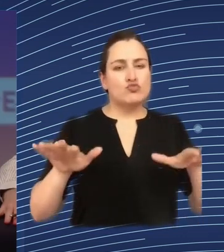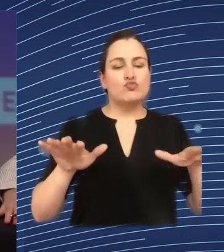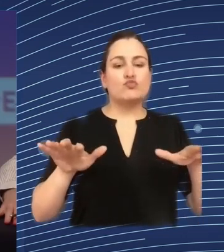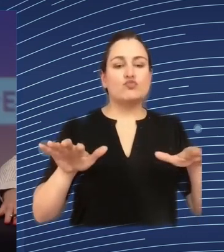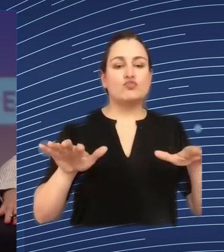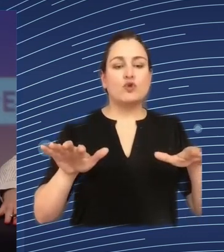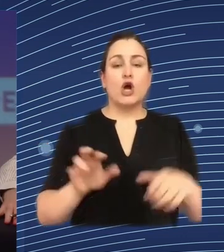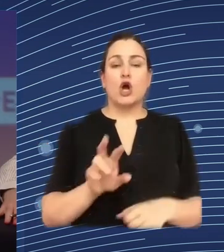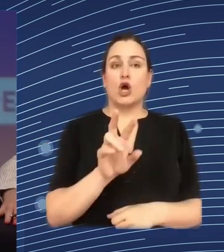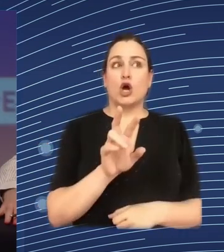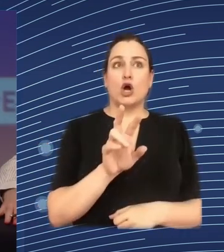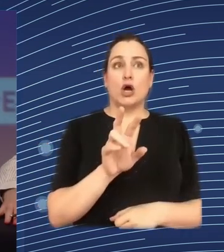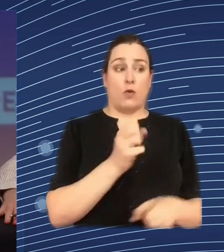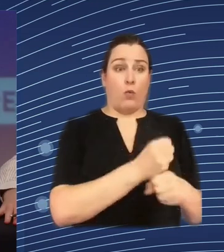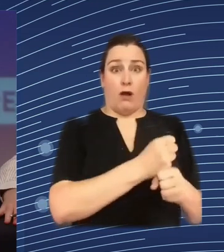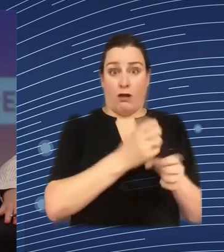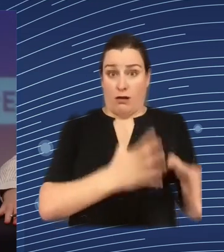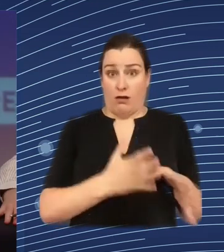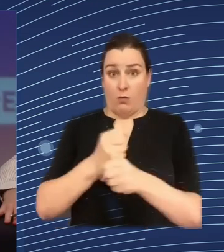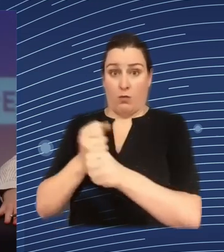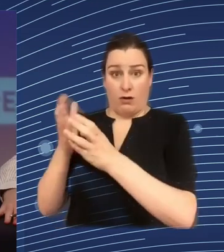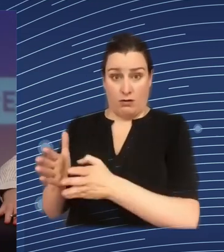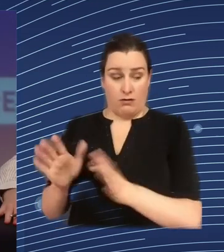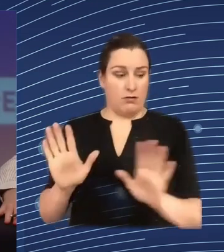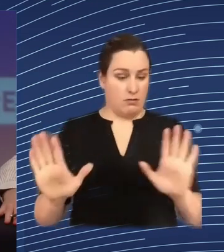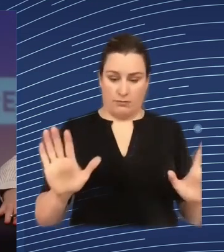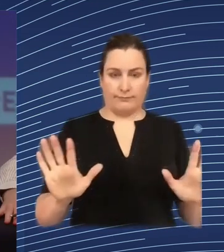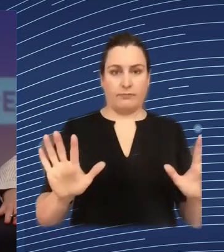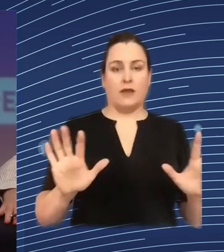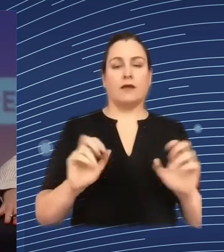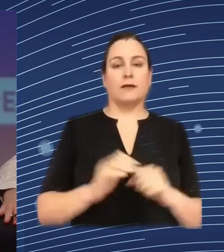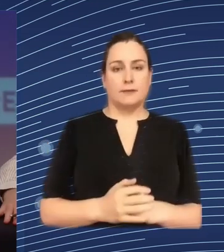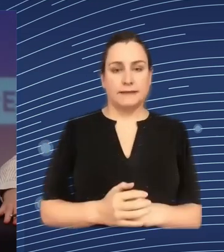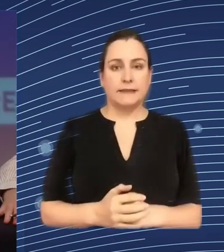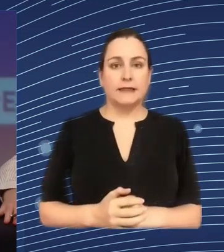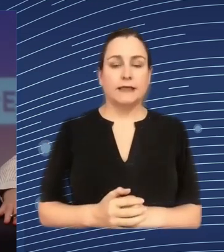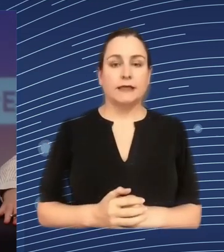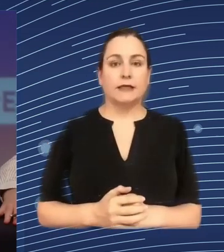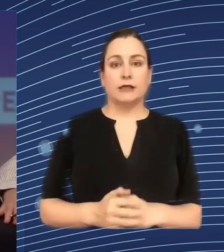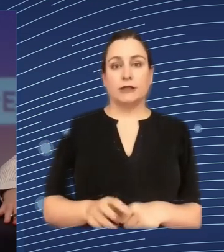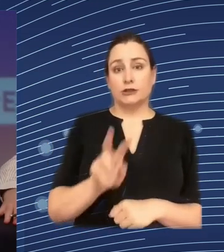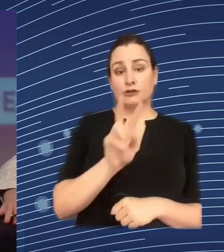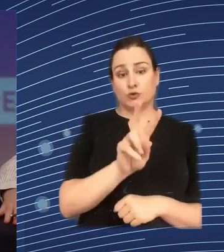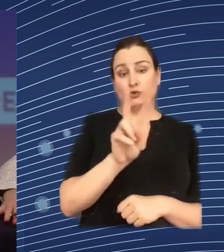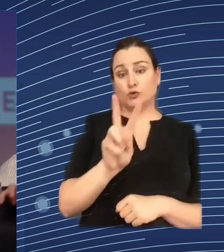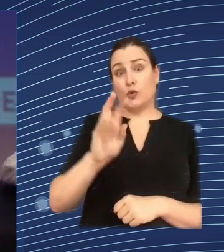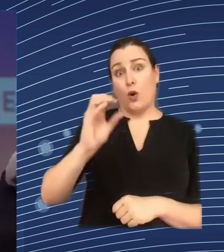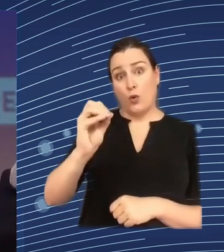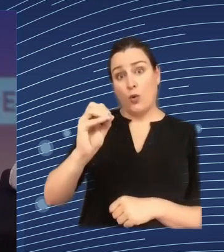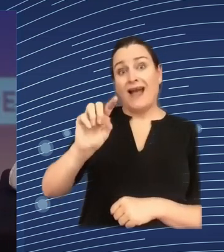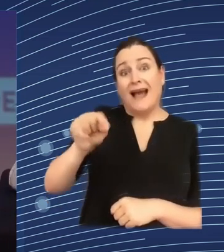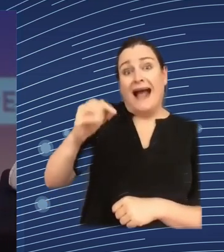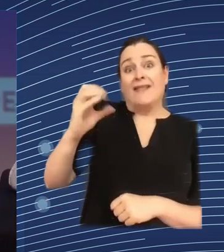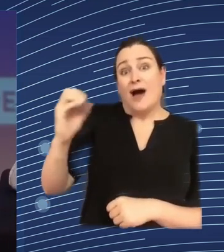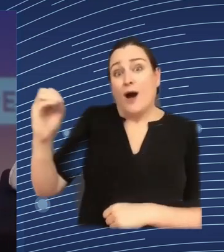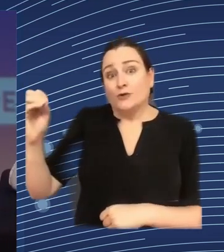,000 parcels a day which are subject